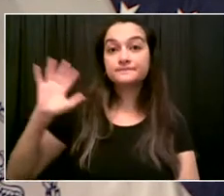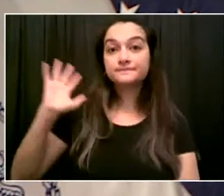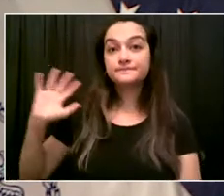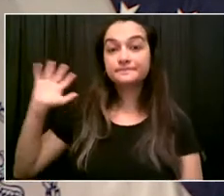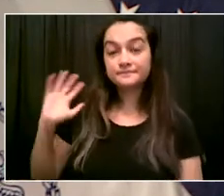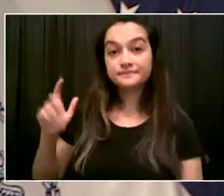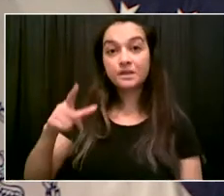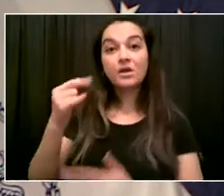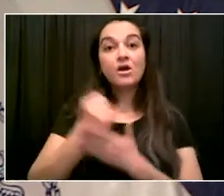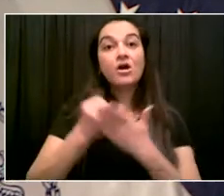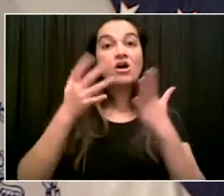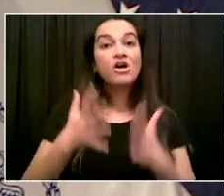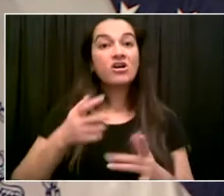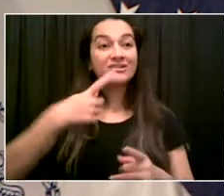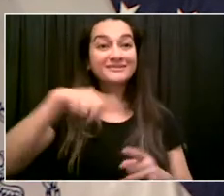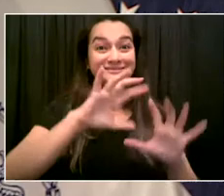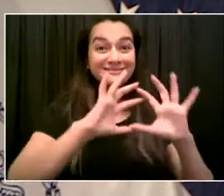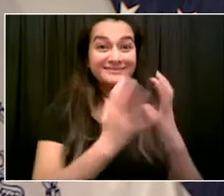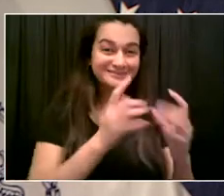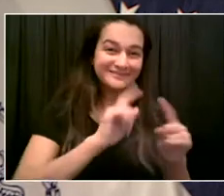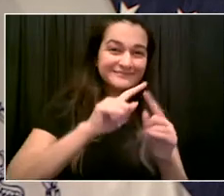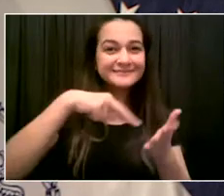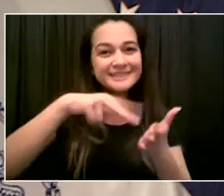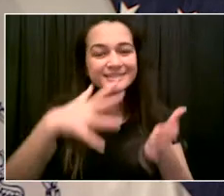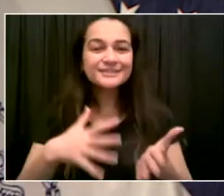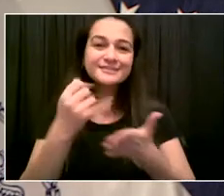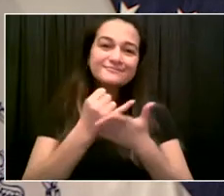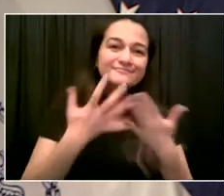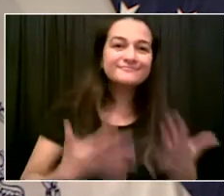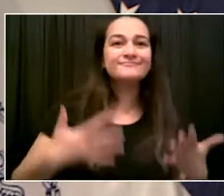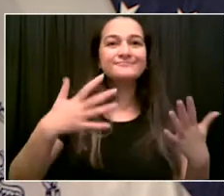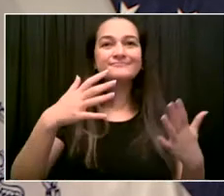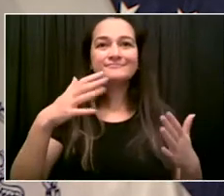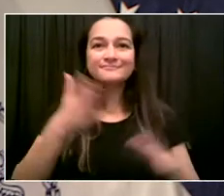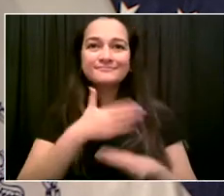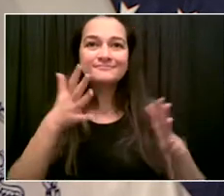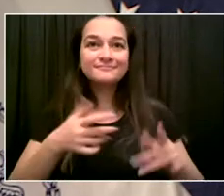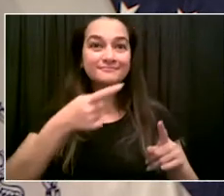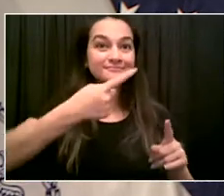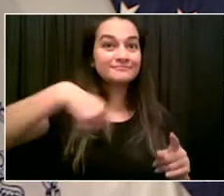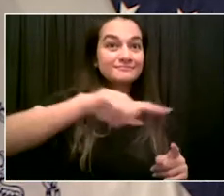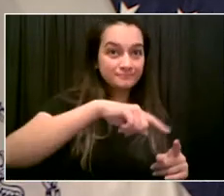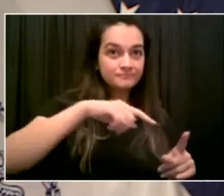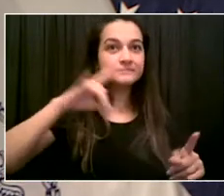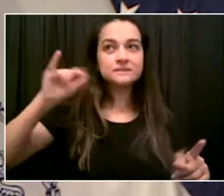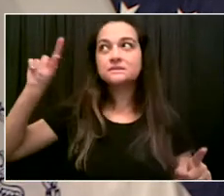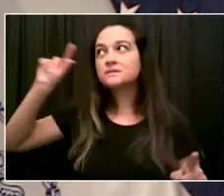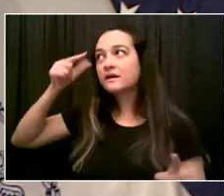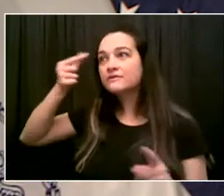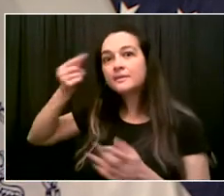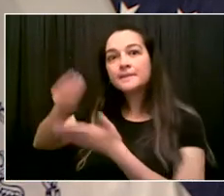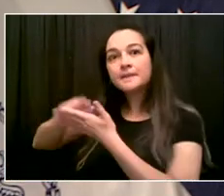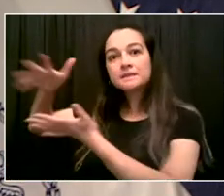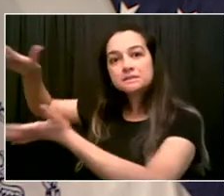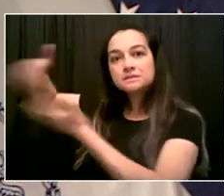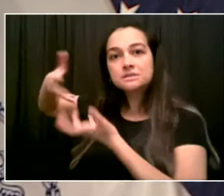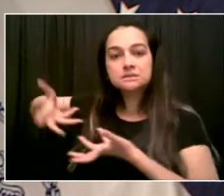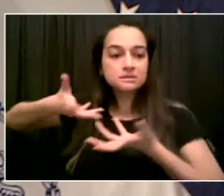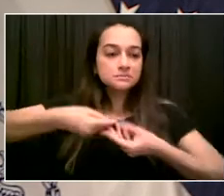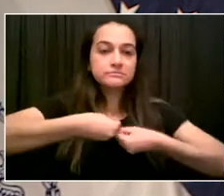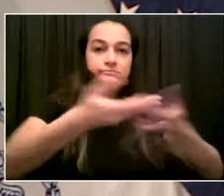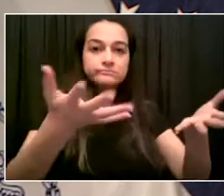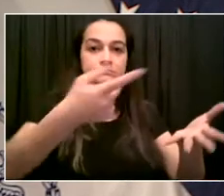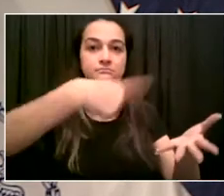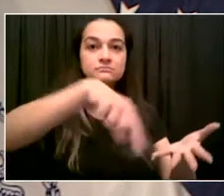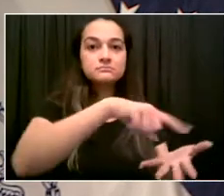we're going to give them an opportunity to do something special this summer all over the five boroughs. We've got artists who will be working with our summer